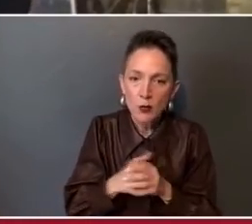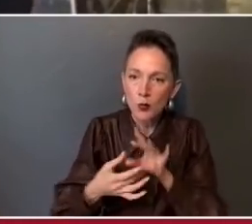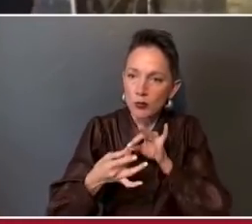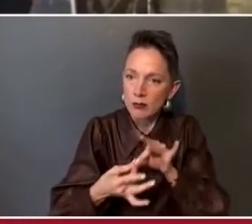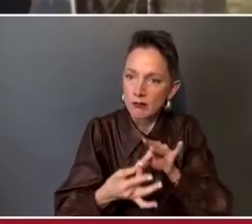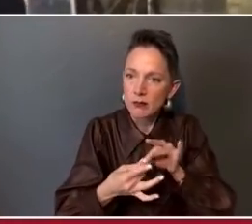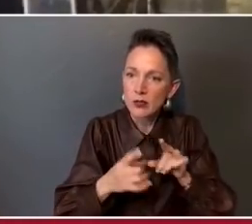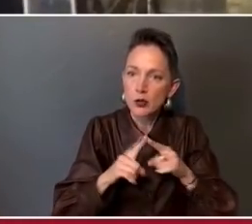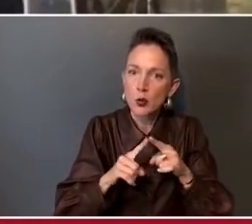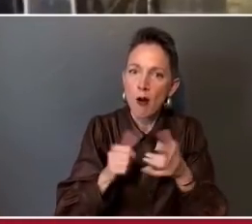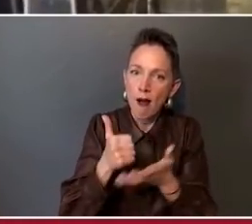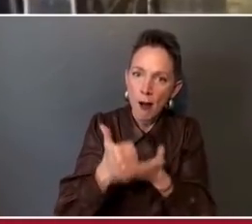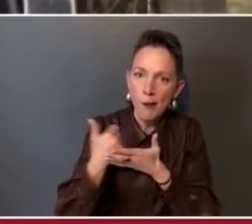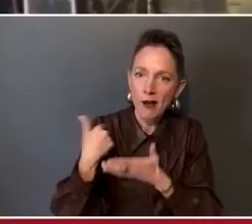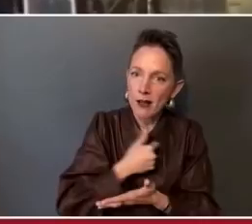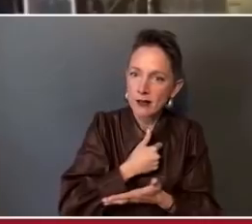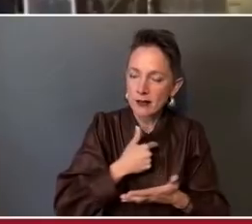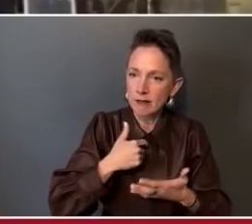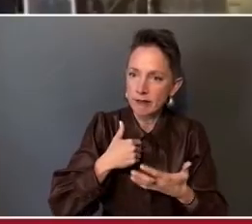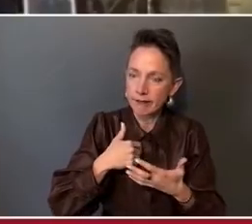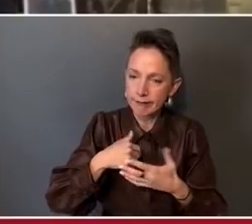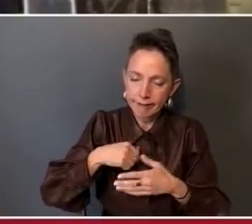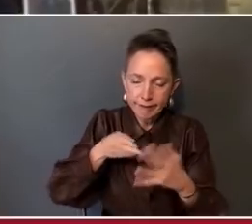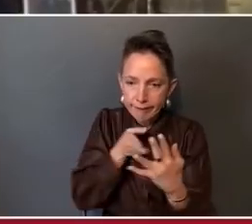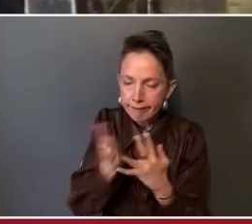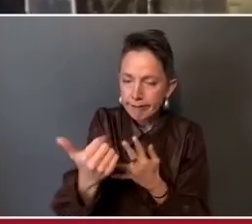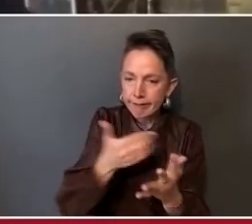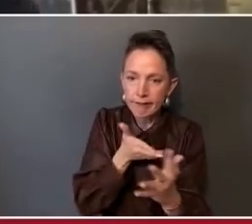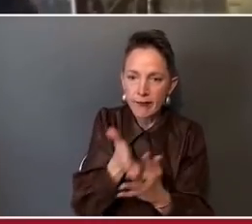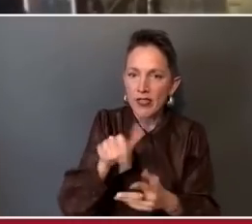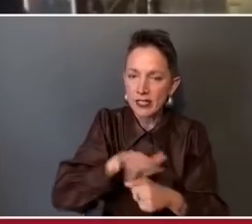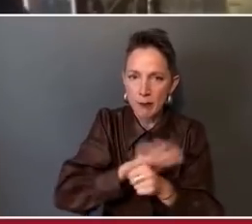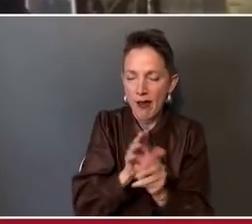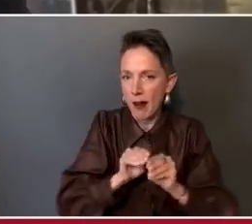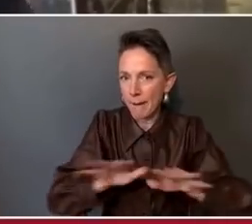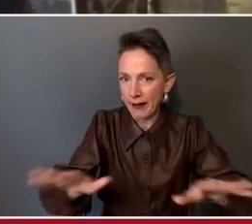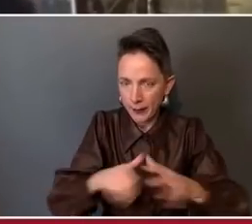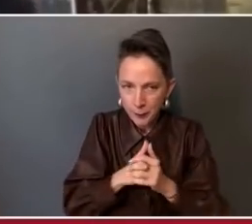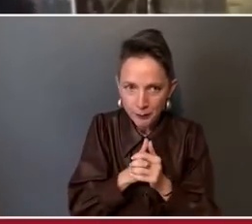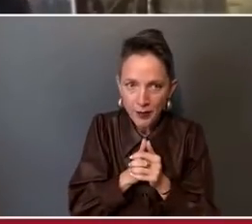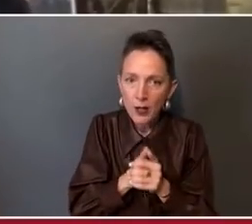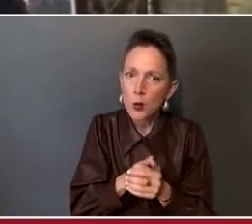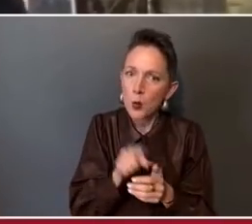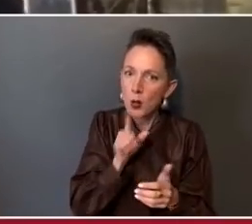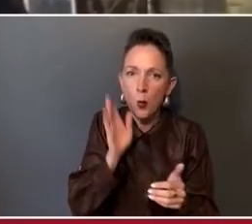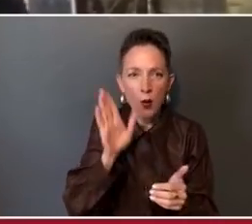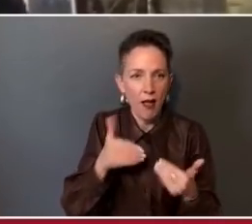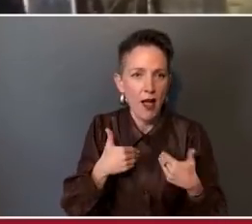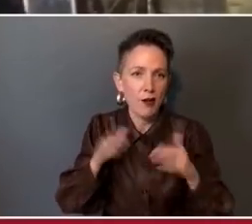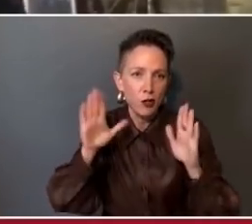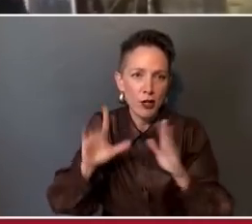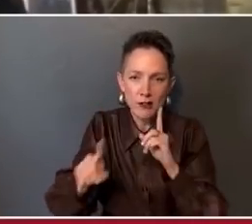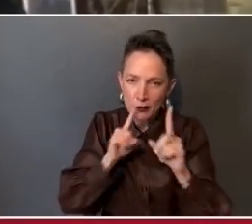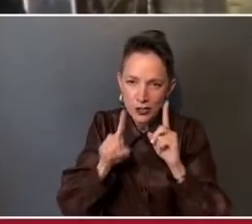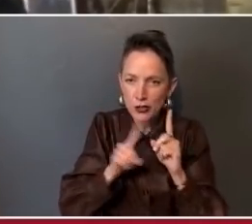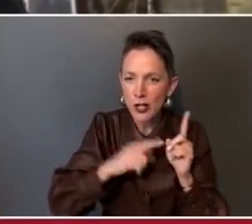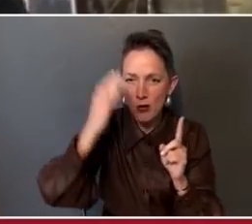us go through this pandemic. So we're going to have a great conversation and I think it's going to go to some really fun places.